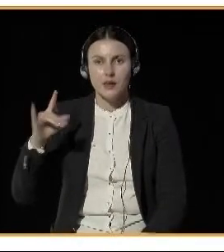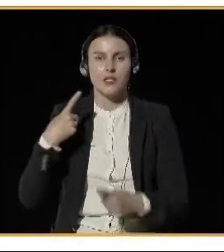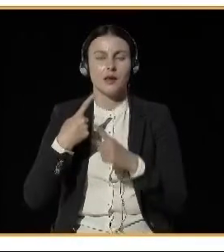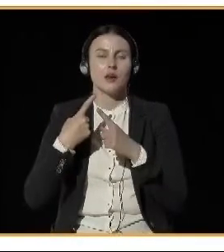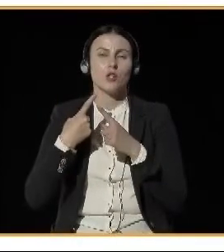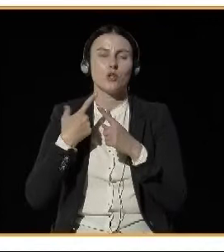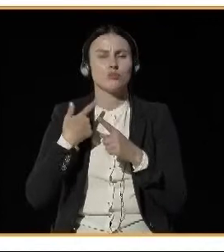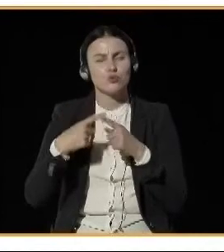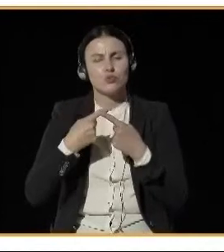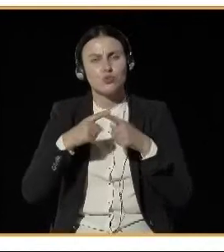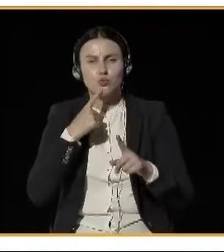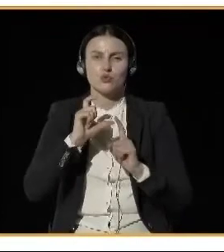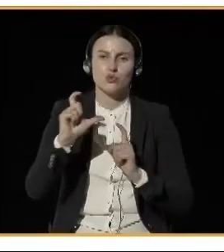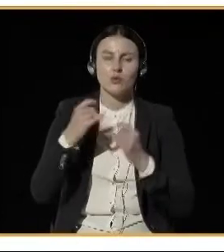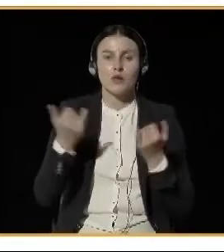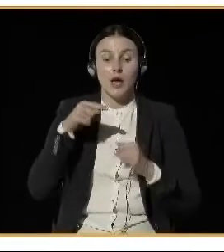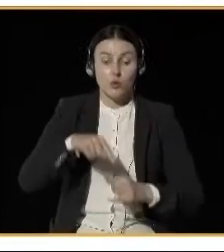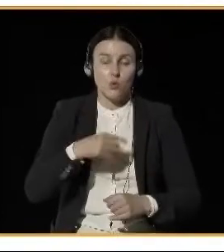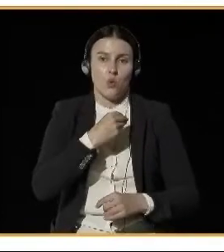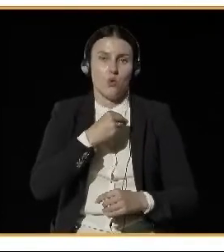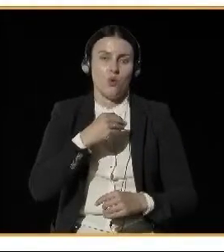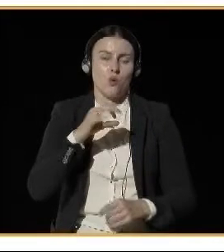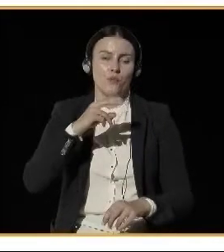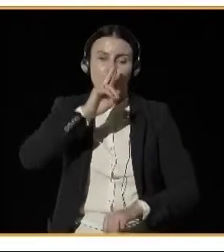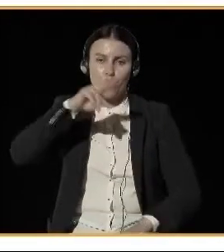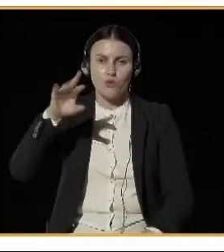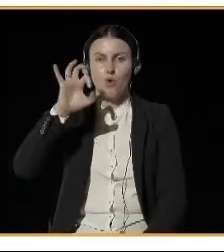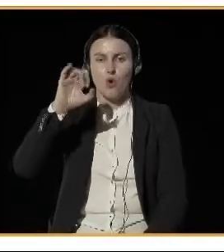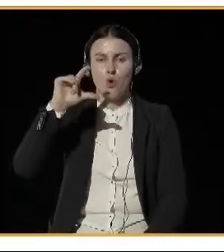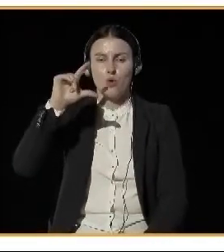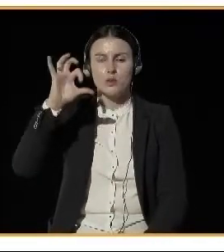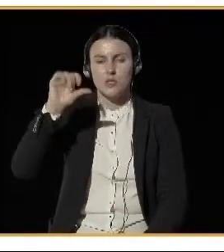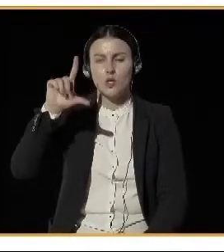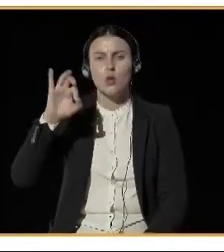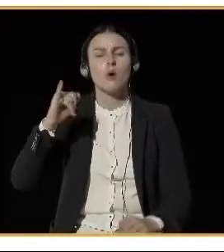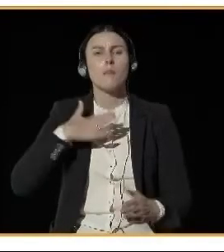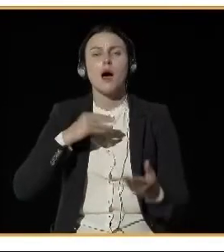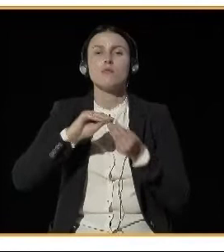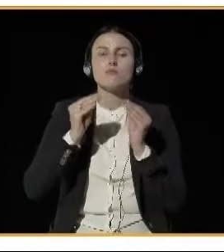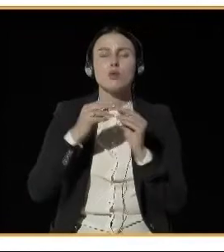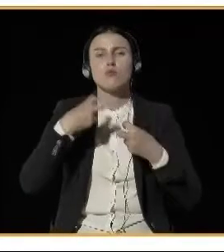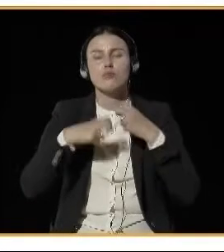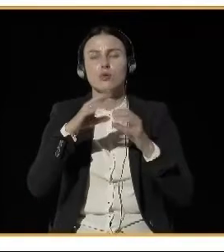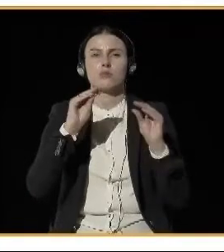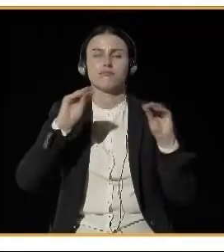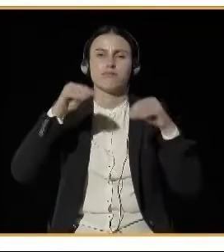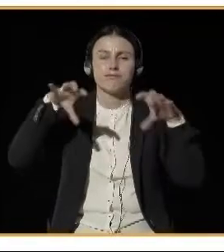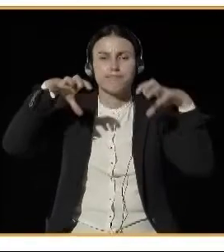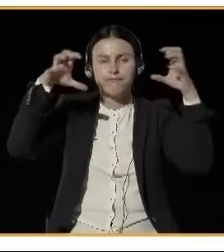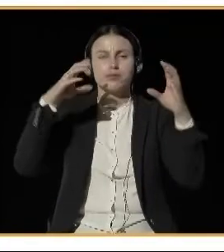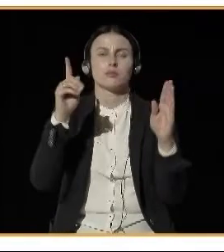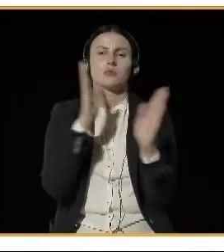air quality issues in Norway and share some of the experiences we have gained the last 10 to 15 years.